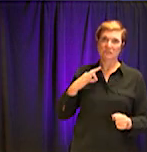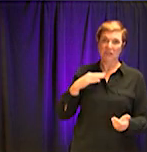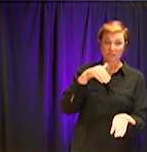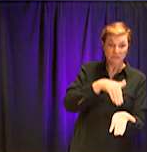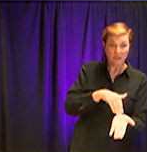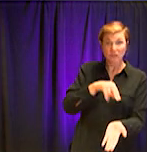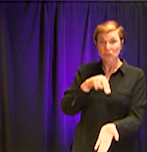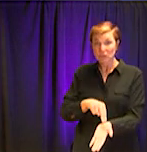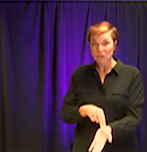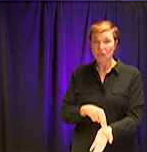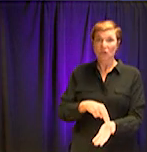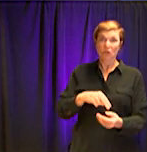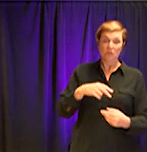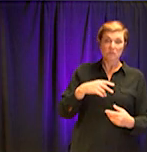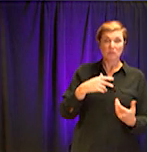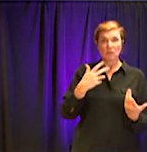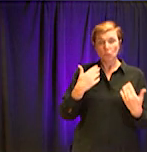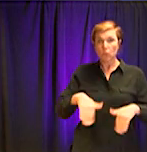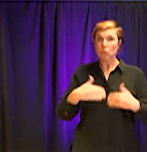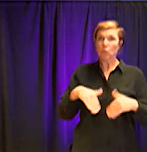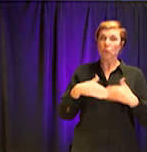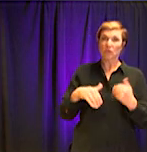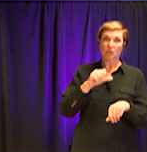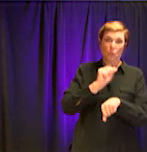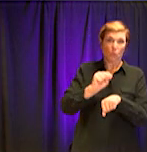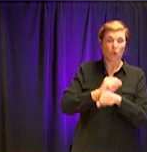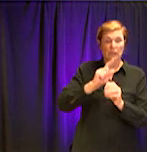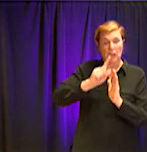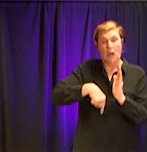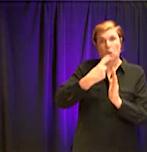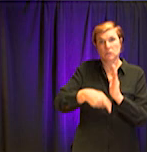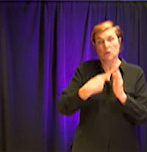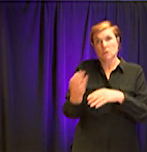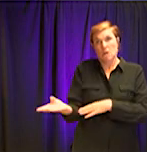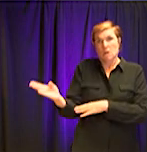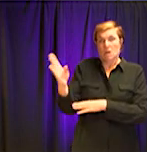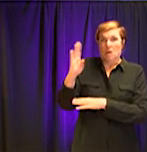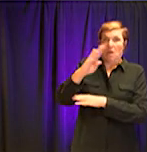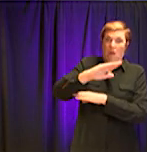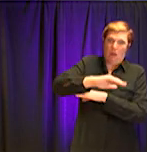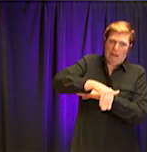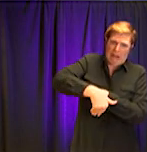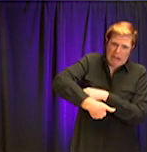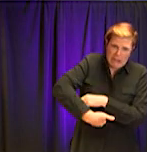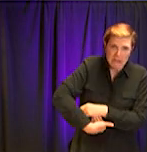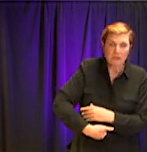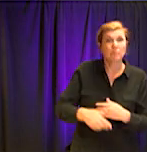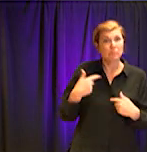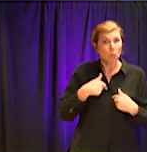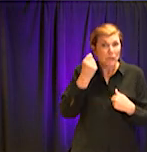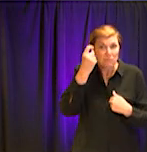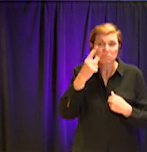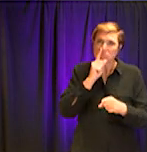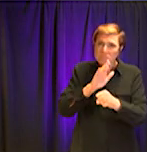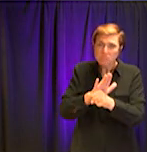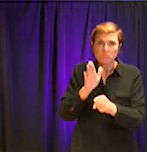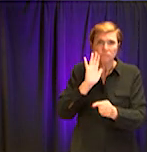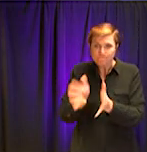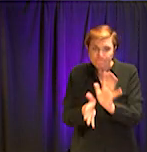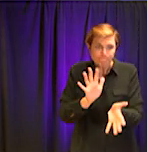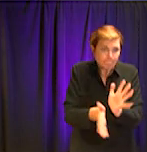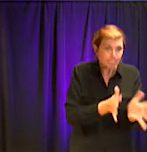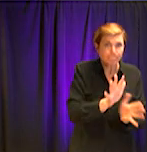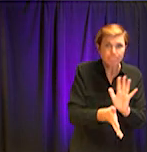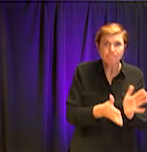to be best prepared for this. Um, we're going to be as ready as we can to take care of people that need help. Um, and all I can ask as a physician and as your